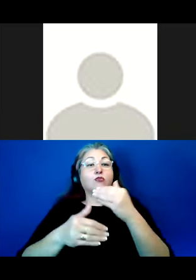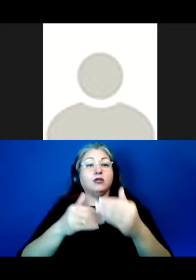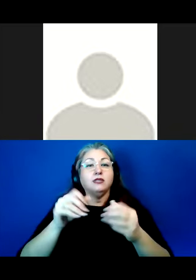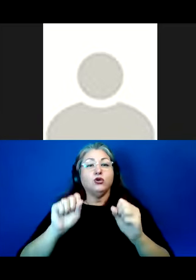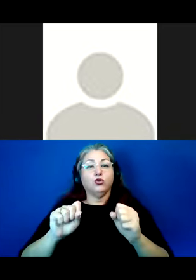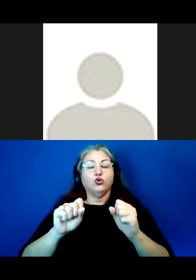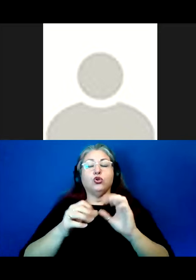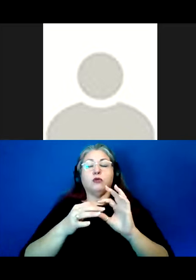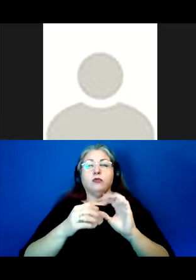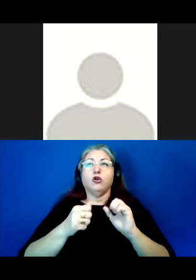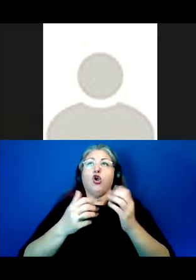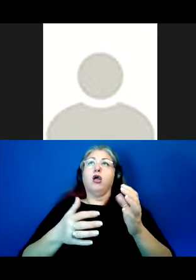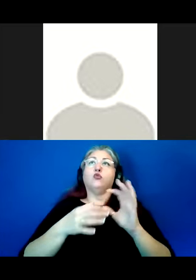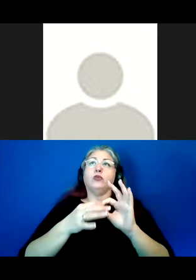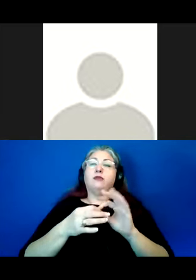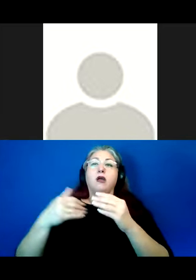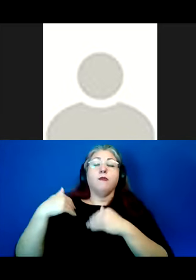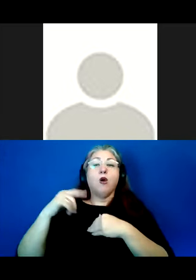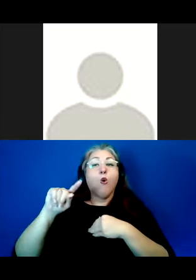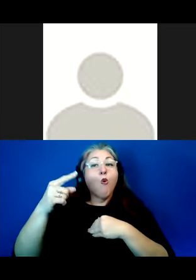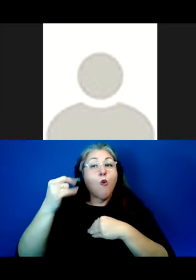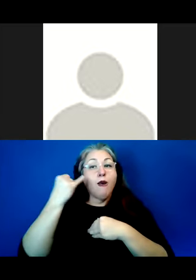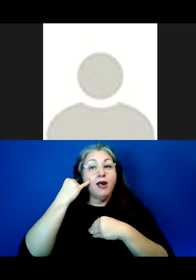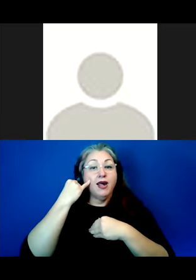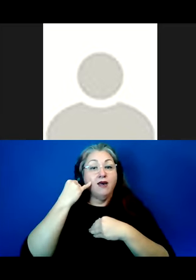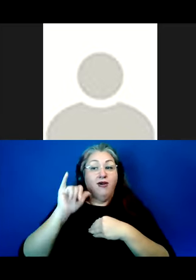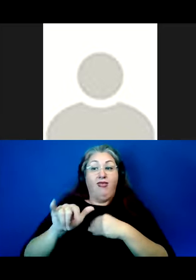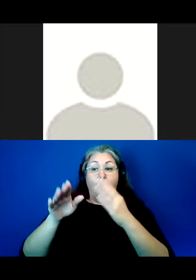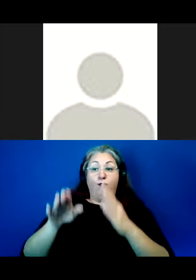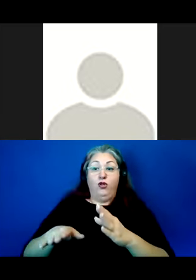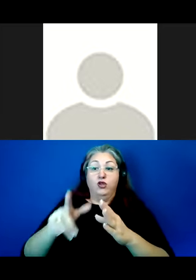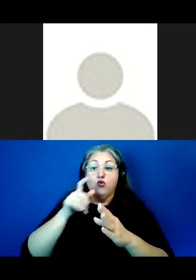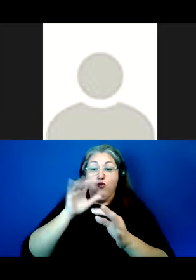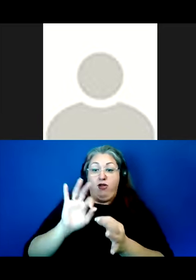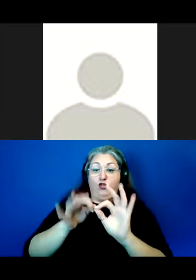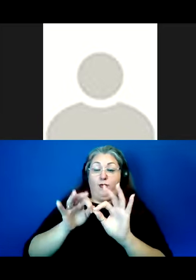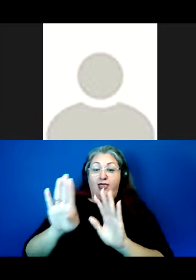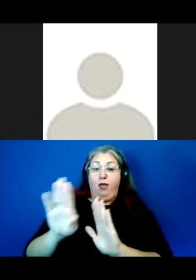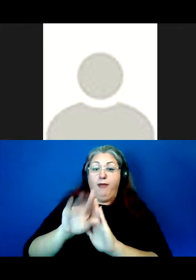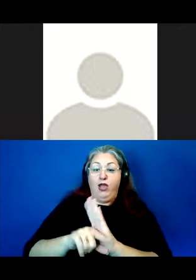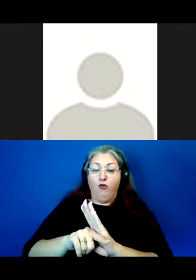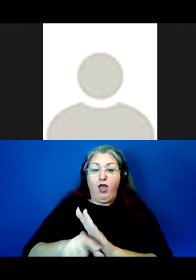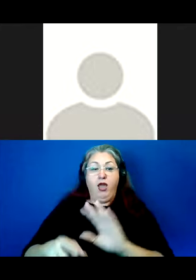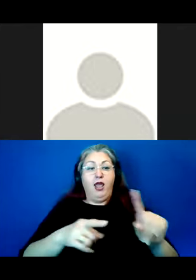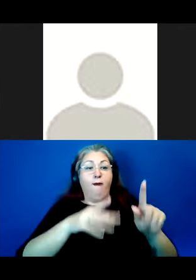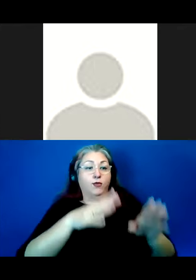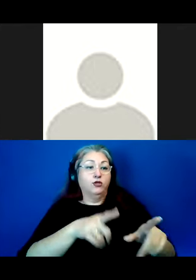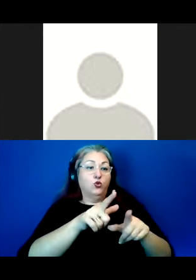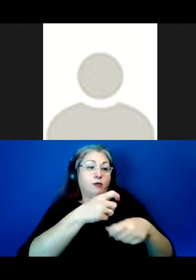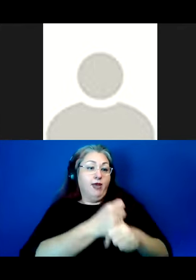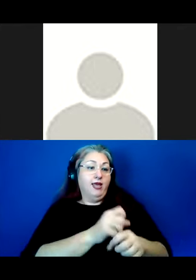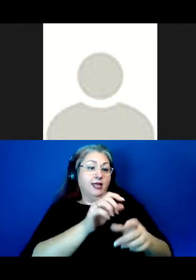foster relational accountability only if the background of the persons making the interpretations as well as the persons producing the language